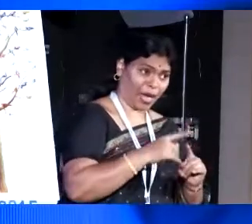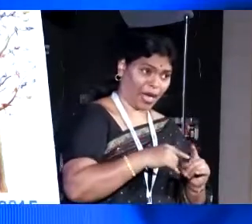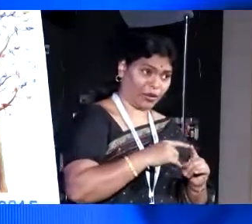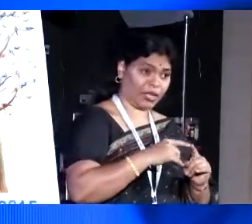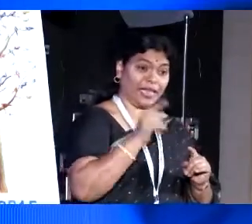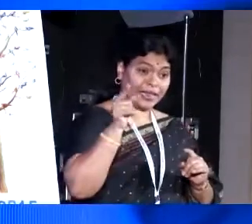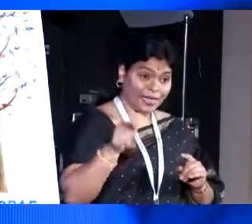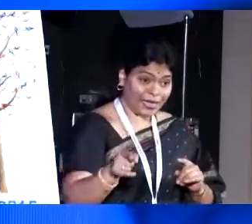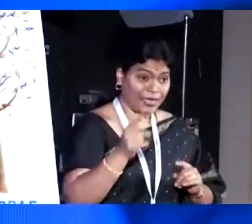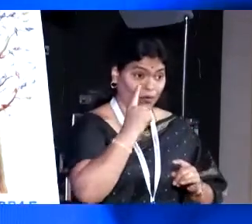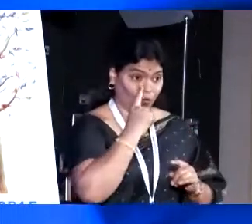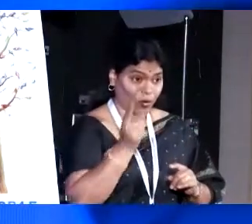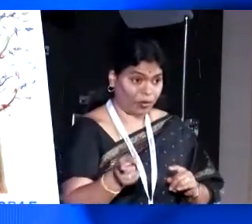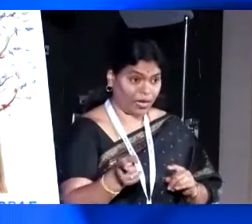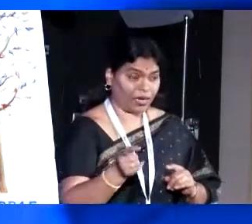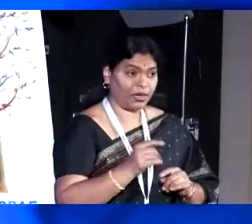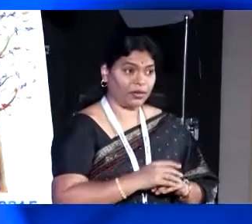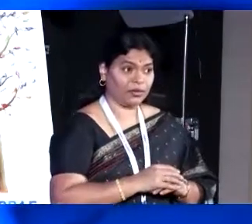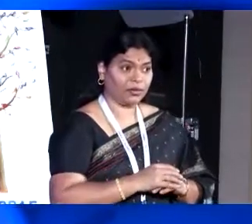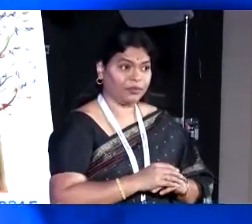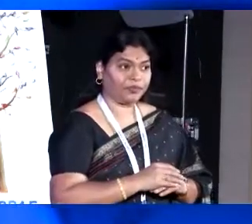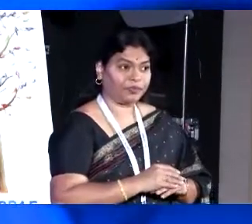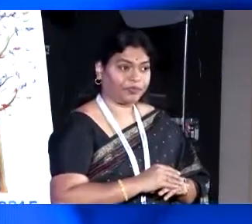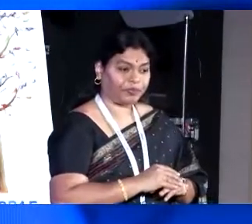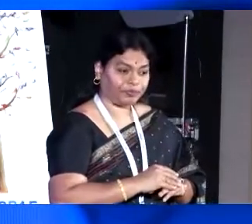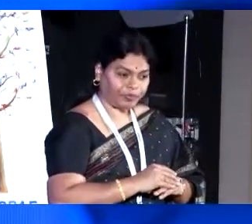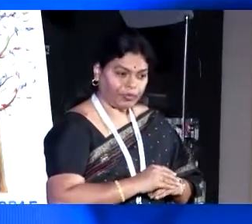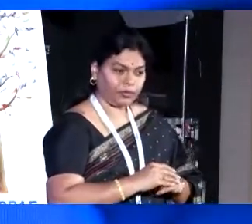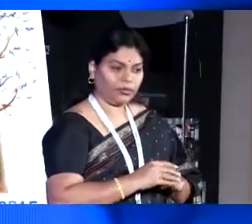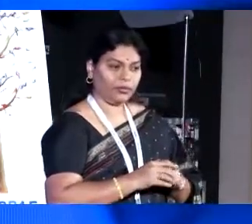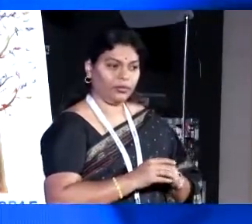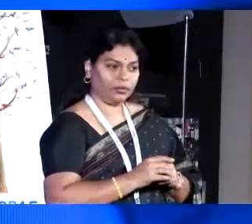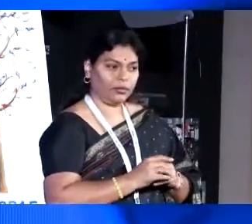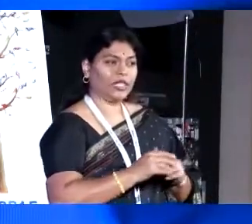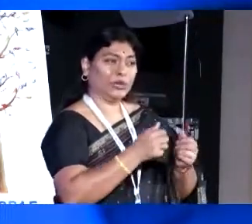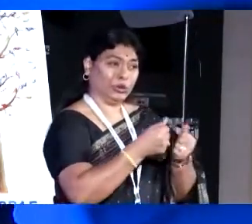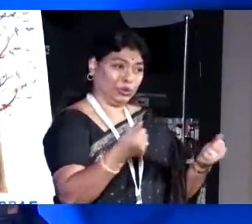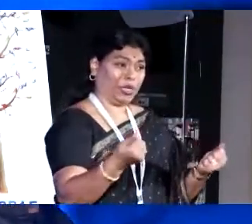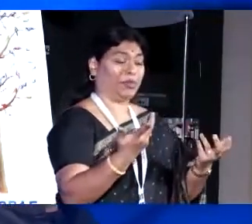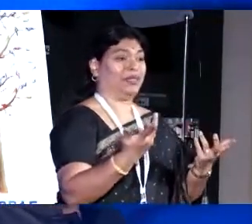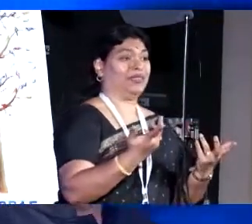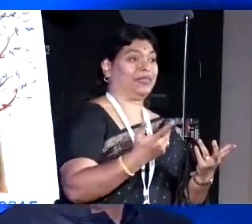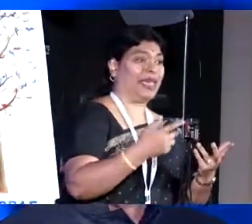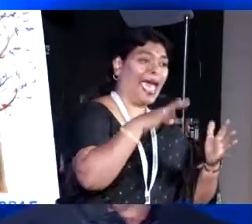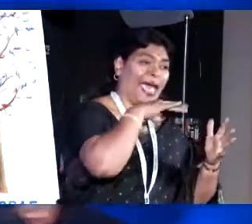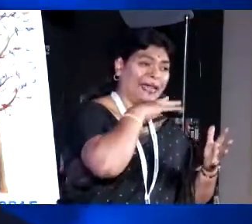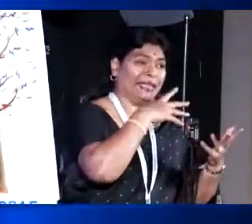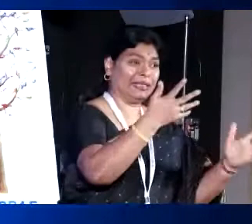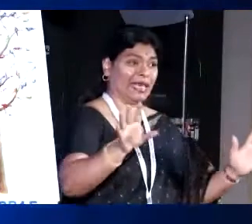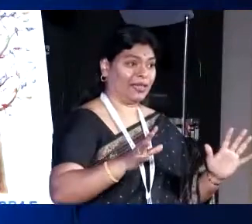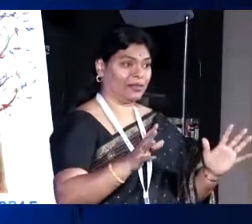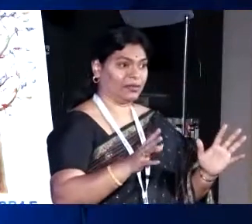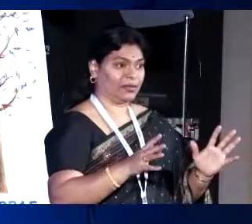These women are actually using sand, ash, jute bags, rugs, rags, newspaper, dry